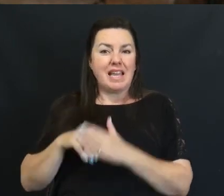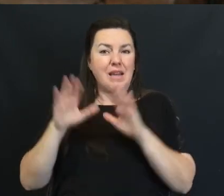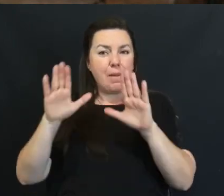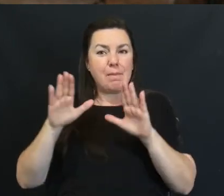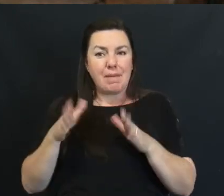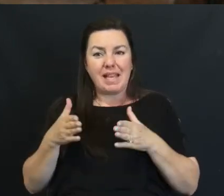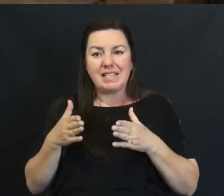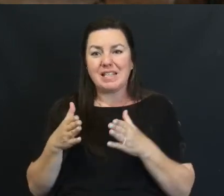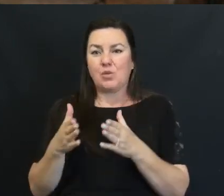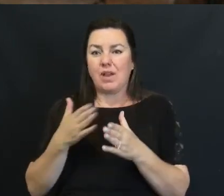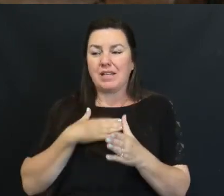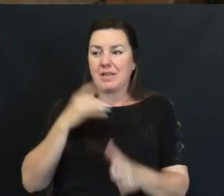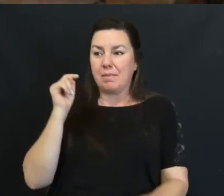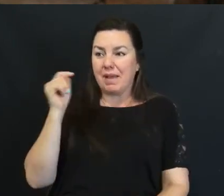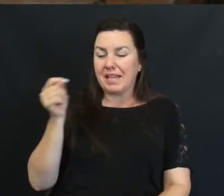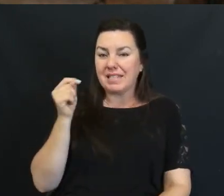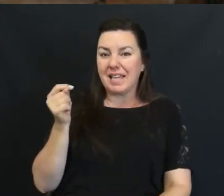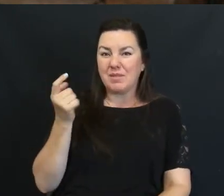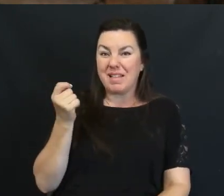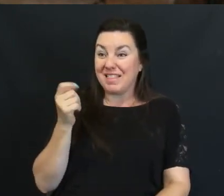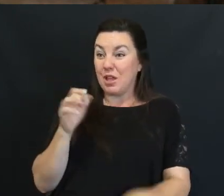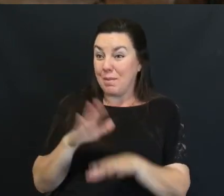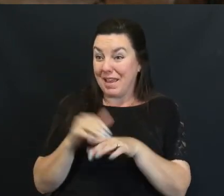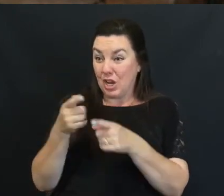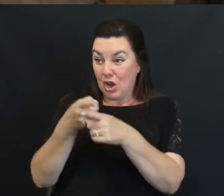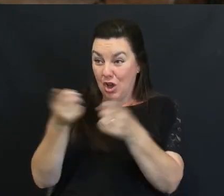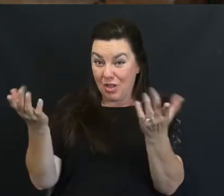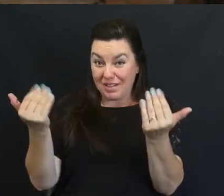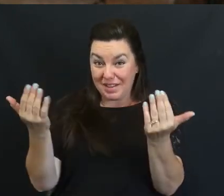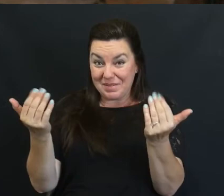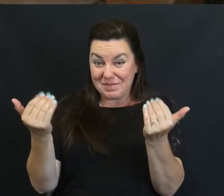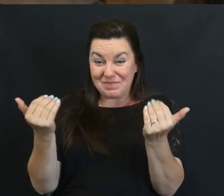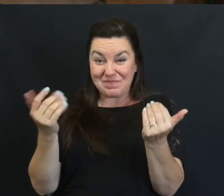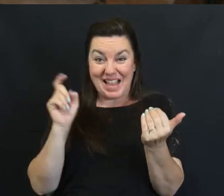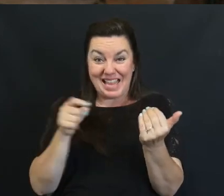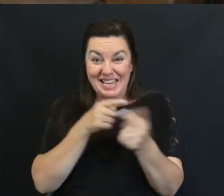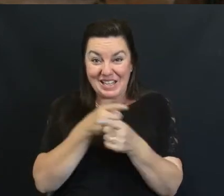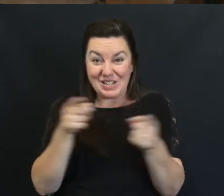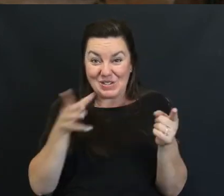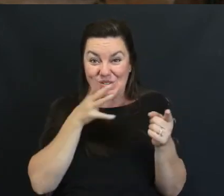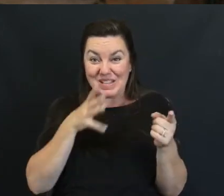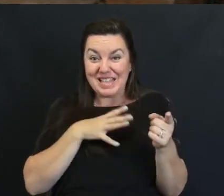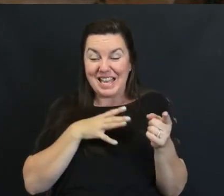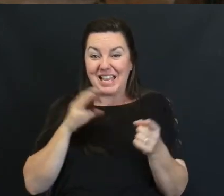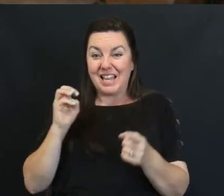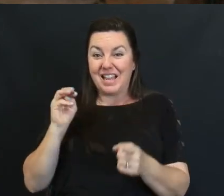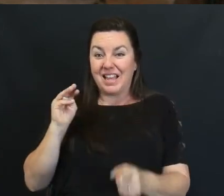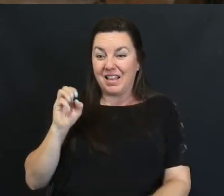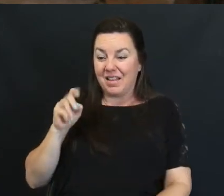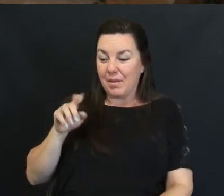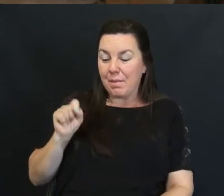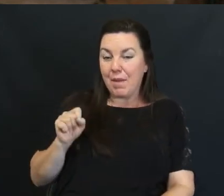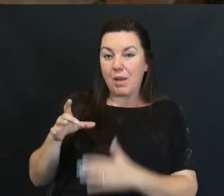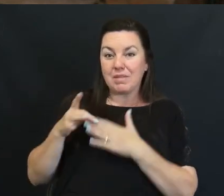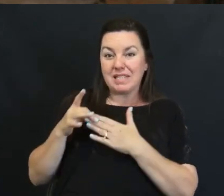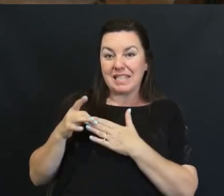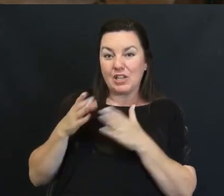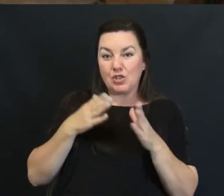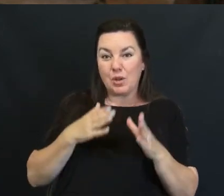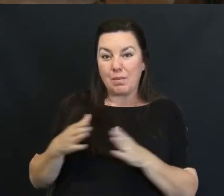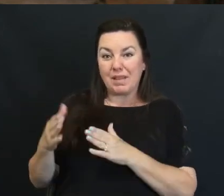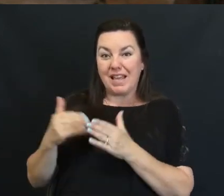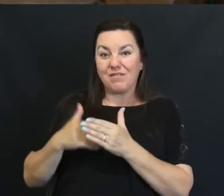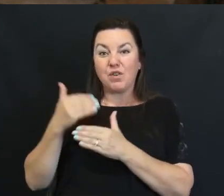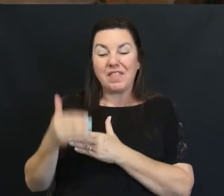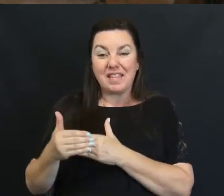Testimony Comes With A Little Bit Of A Call To Action For You Ladies As Mops Leadership Gears Up To Plan For Our